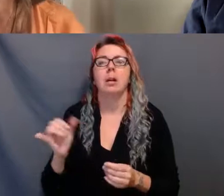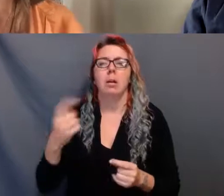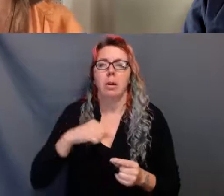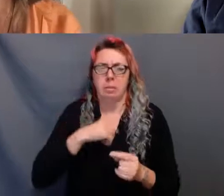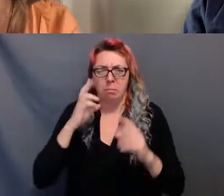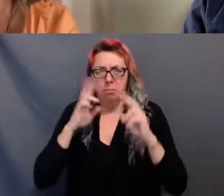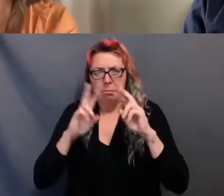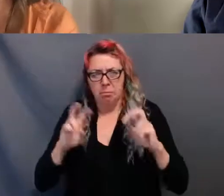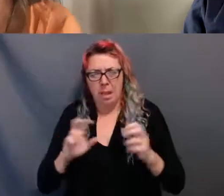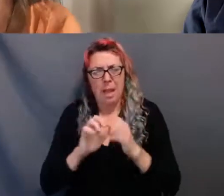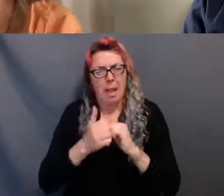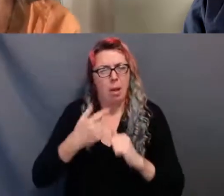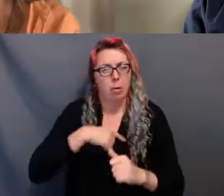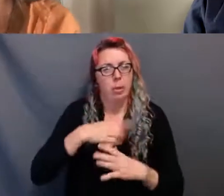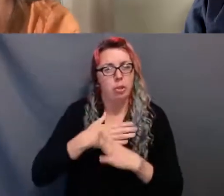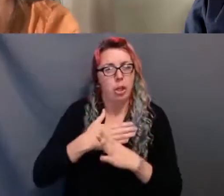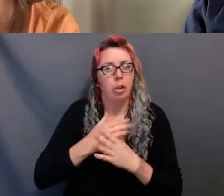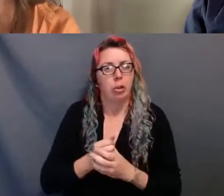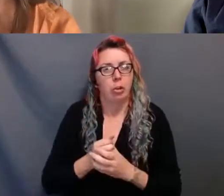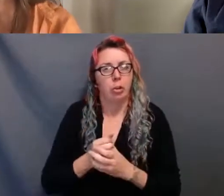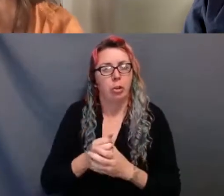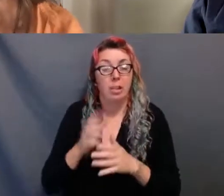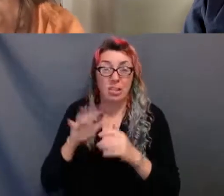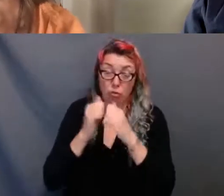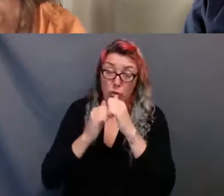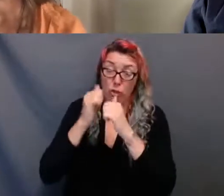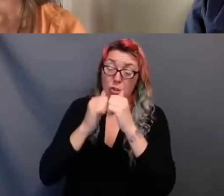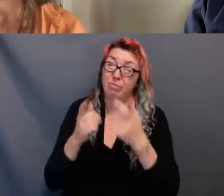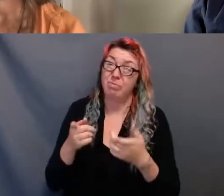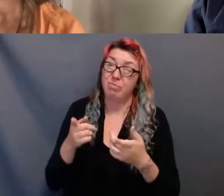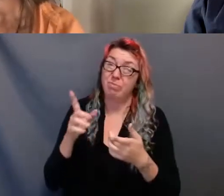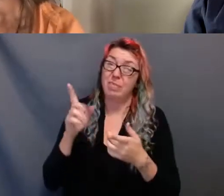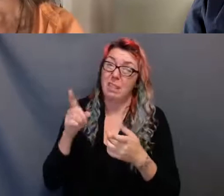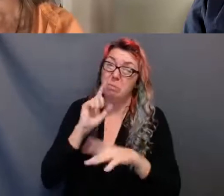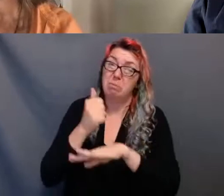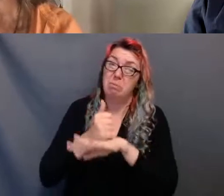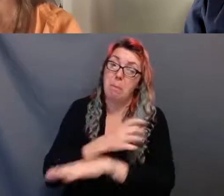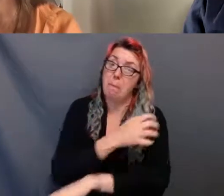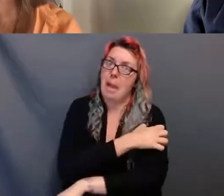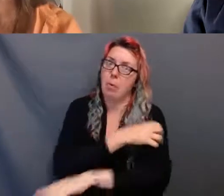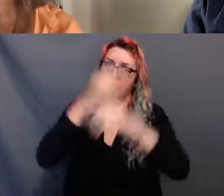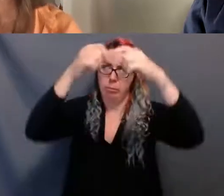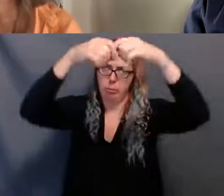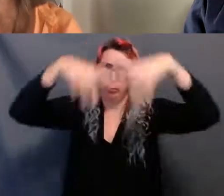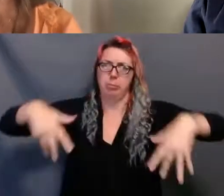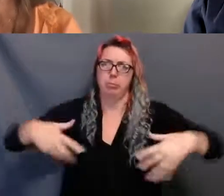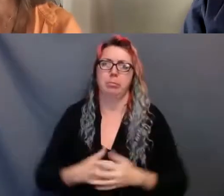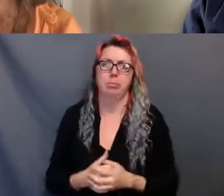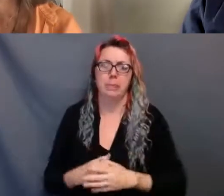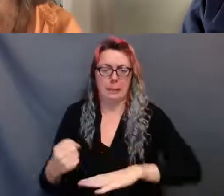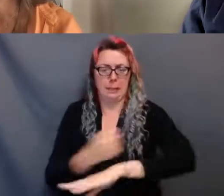structure of most theaters implies yet another hierarchy. It imposes the fourth wall along with all the other walls of the stage